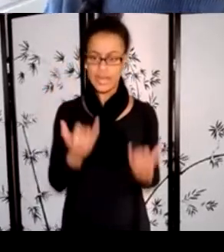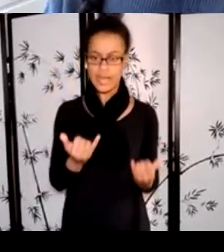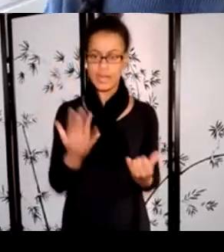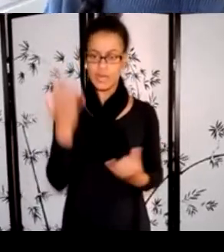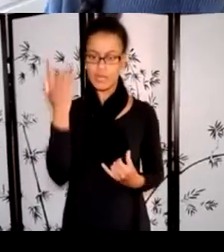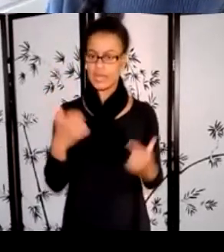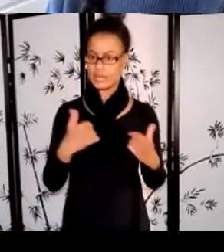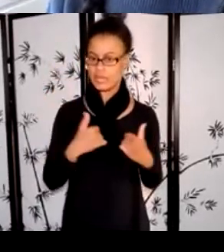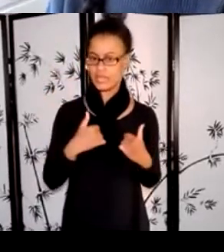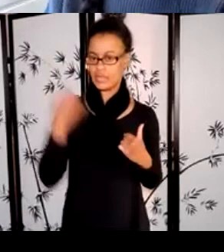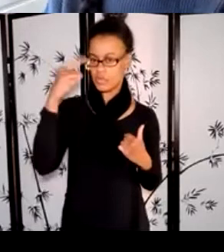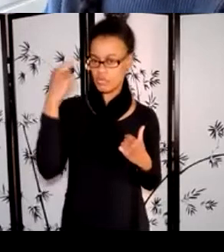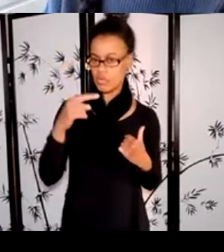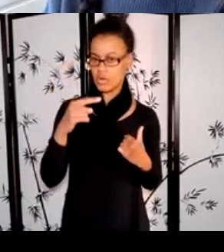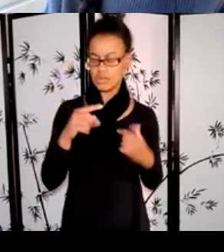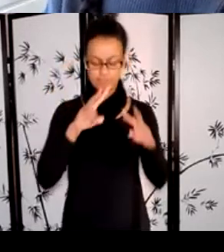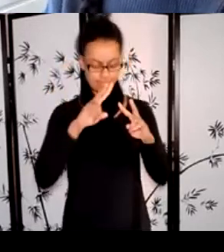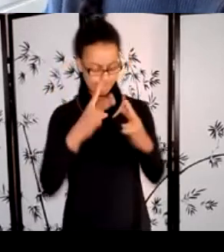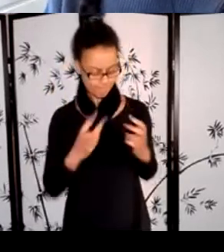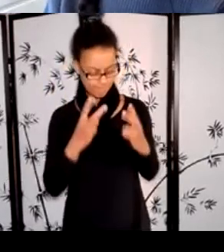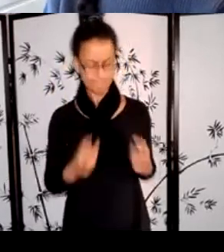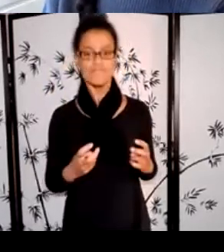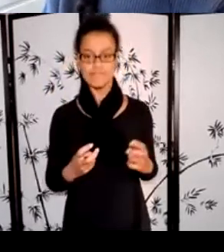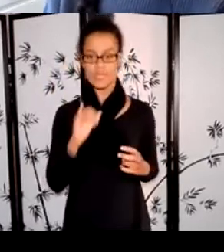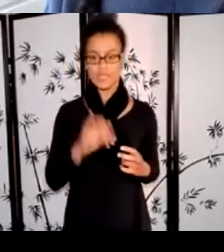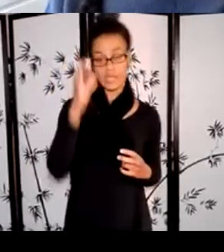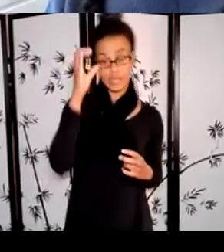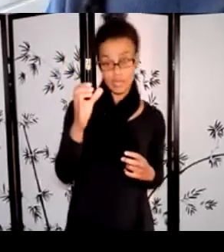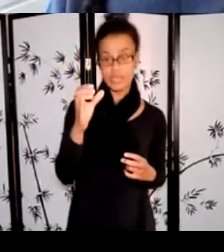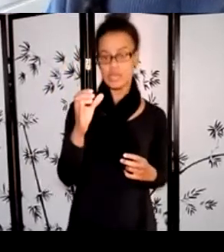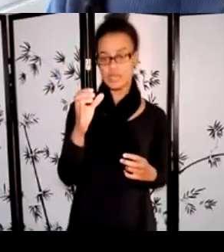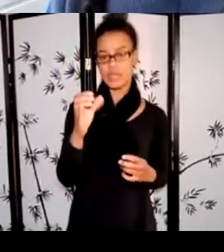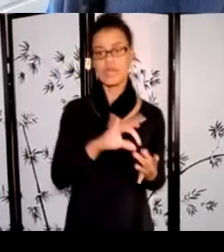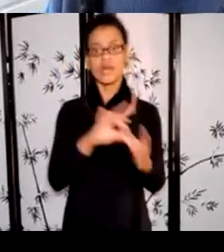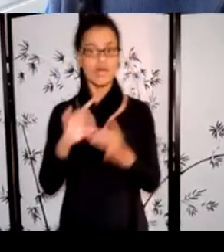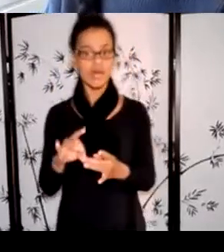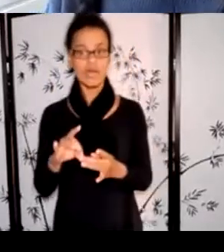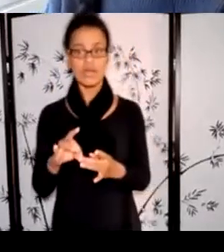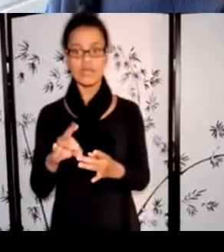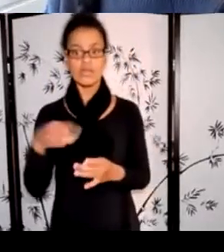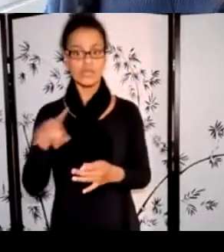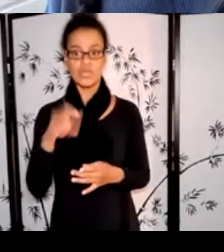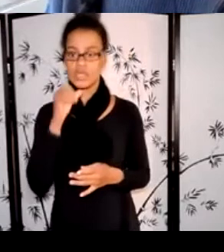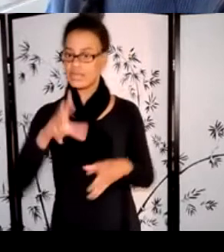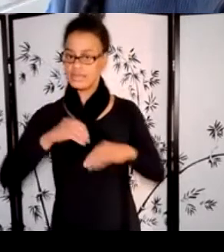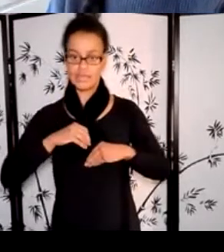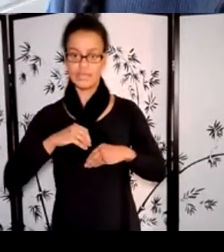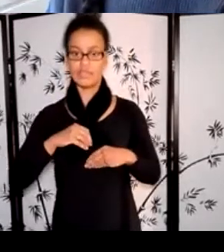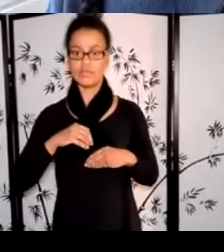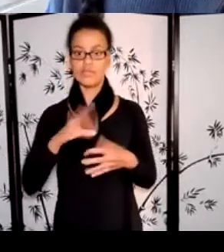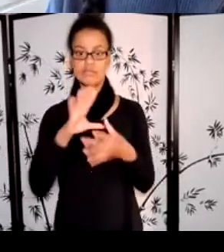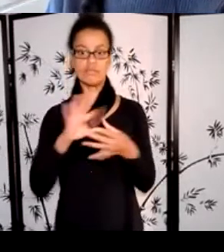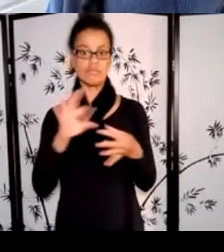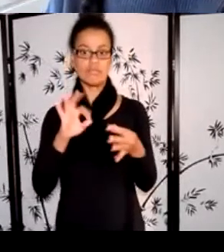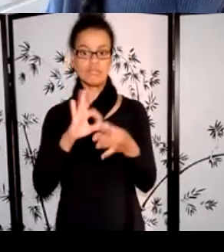Connected to this concept, there are things that CADA will not tolerate, such as hate speech, cultural appropriation, and active